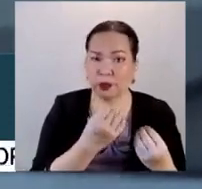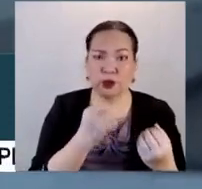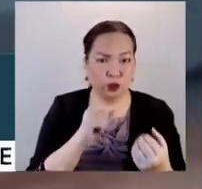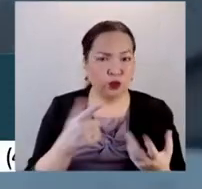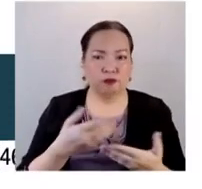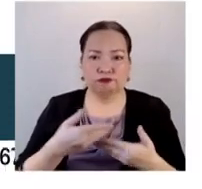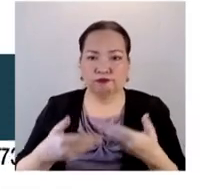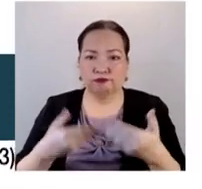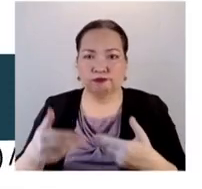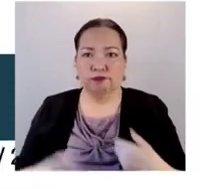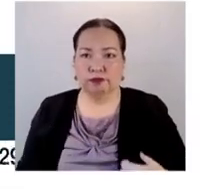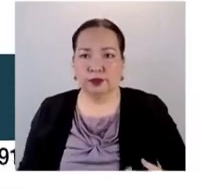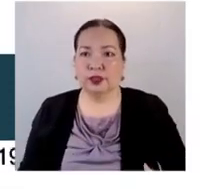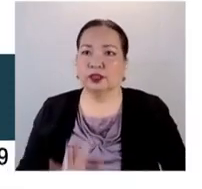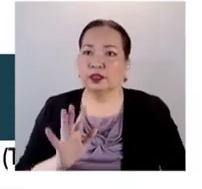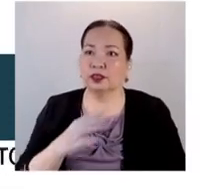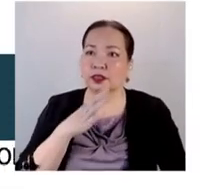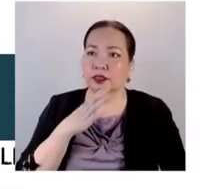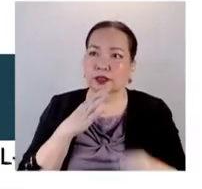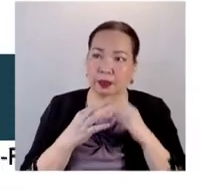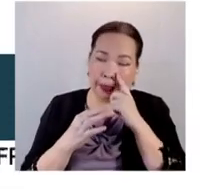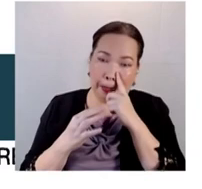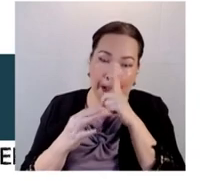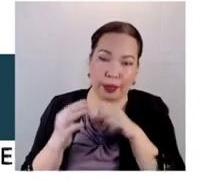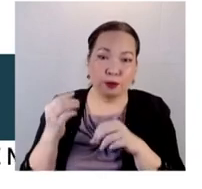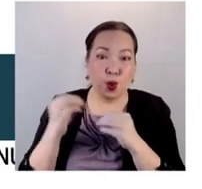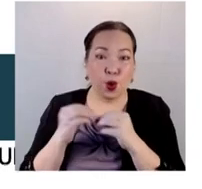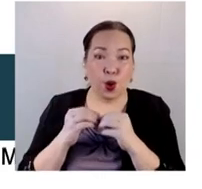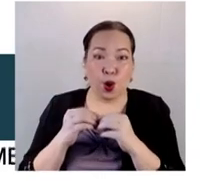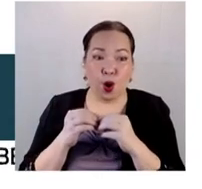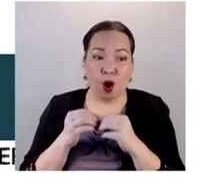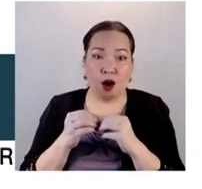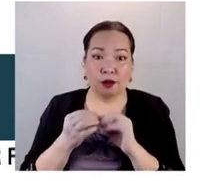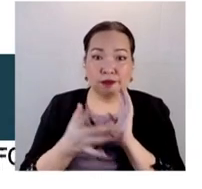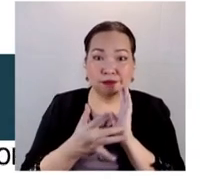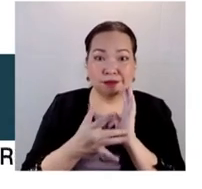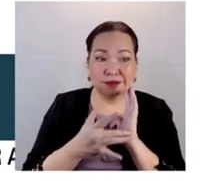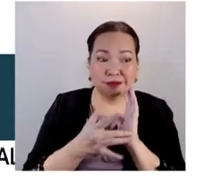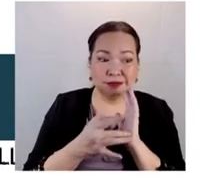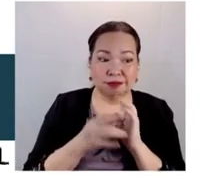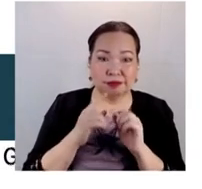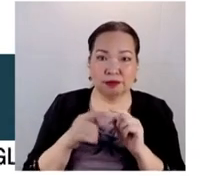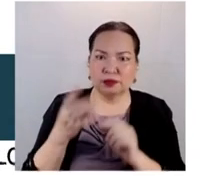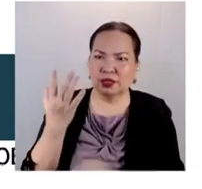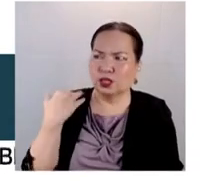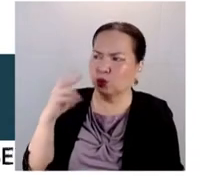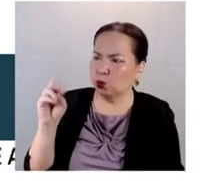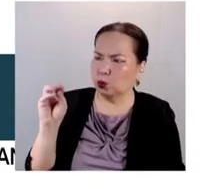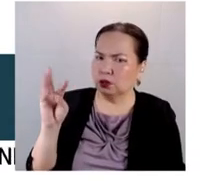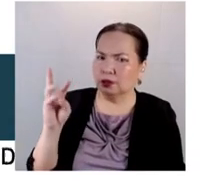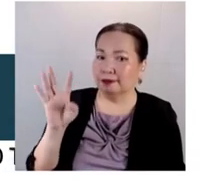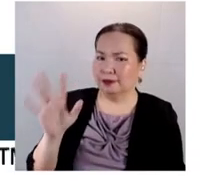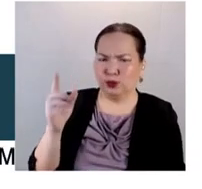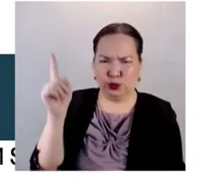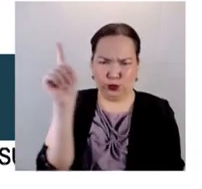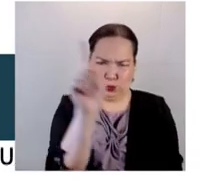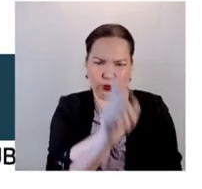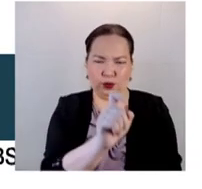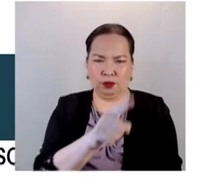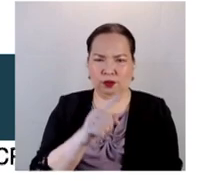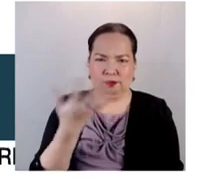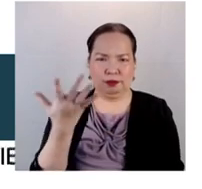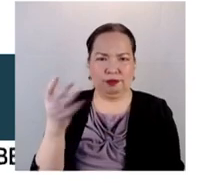about computerization, Chairman, but in 2016, you questioned Smartmatic over discrepancies in the electronically